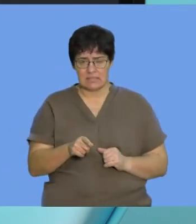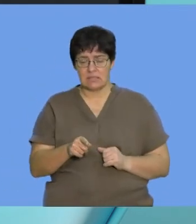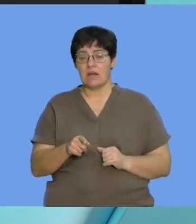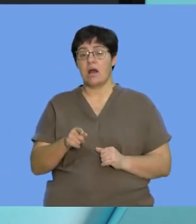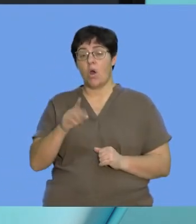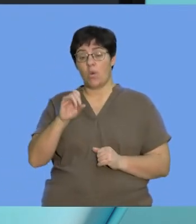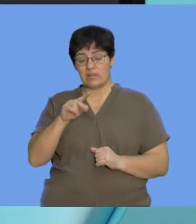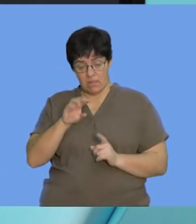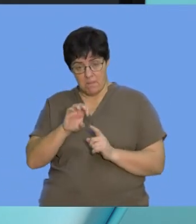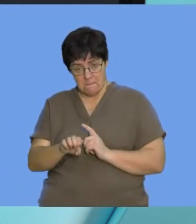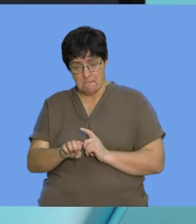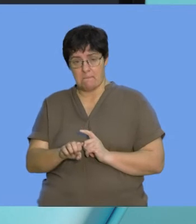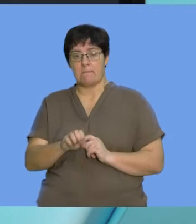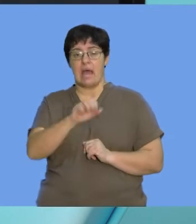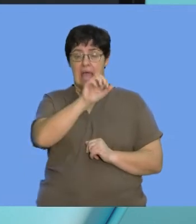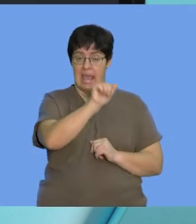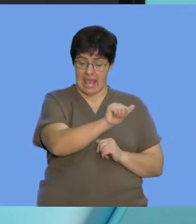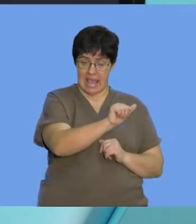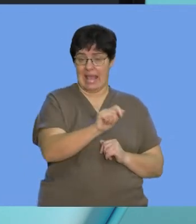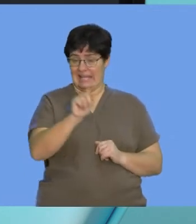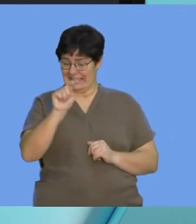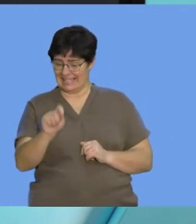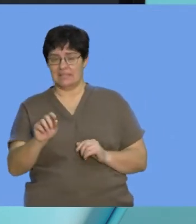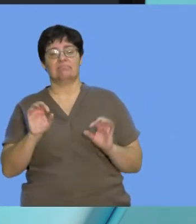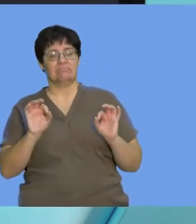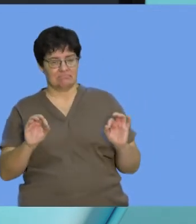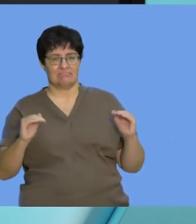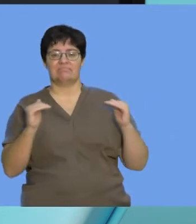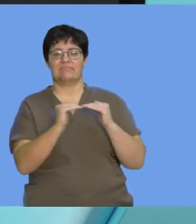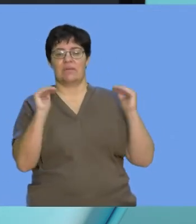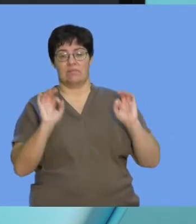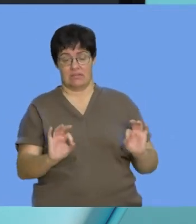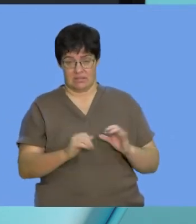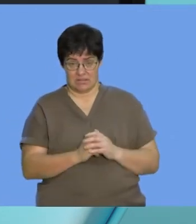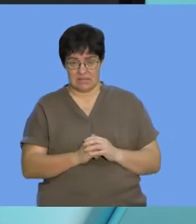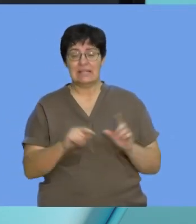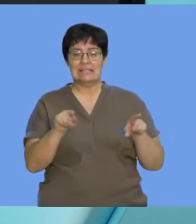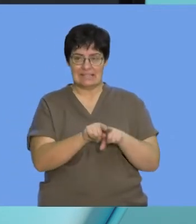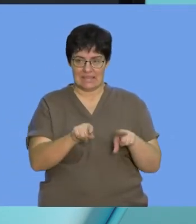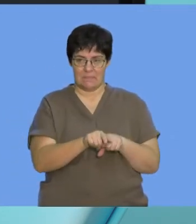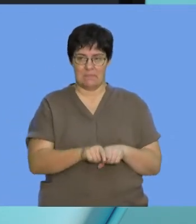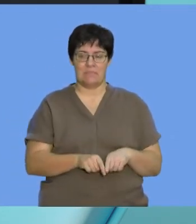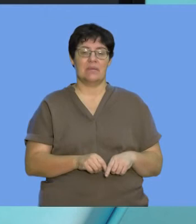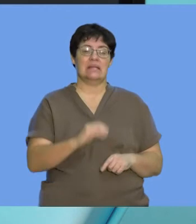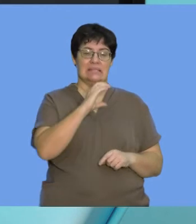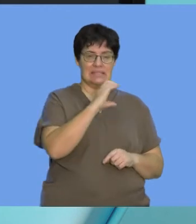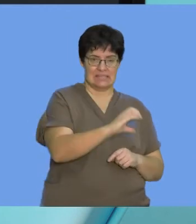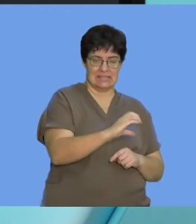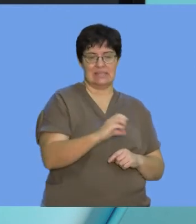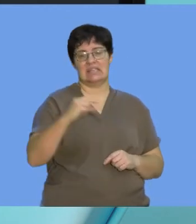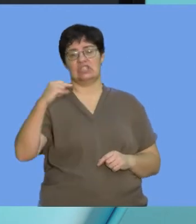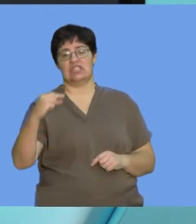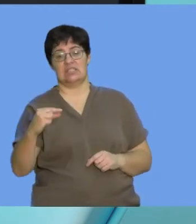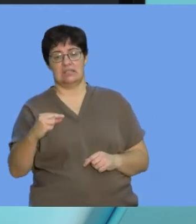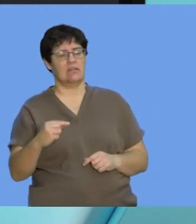he found that the composition of adenine and thymine were proportionately equal, and likewise, the composition of